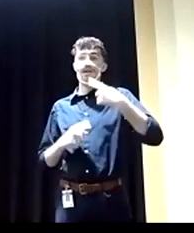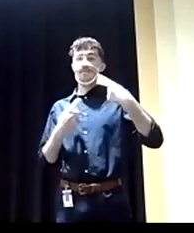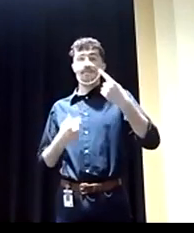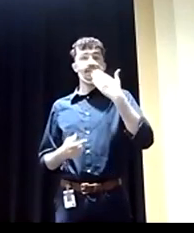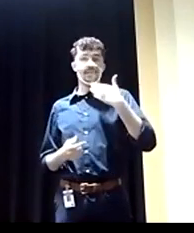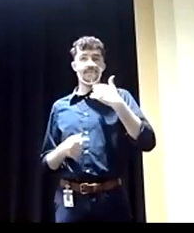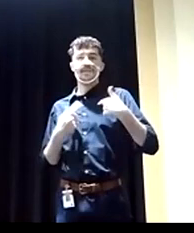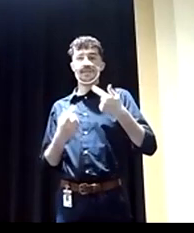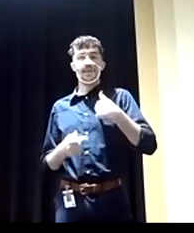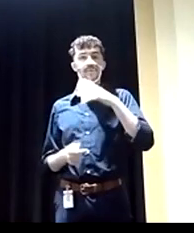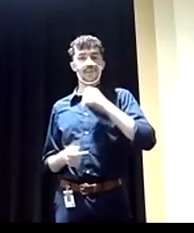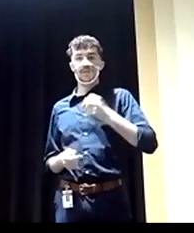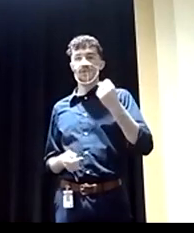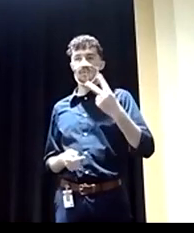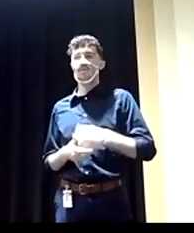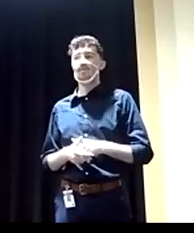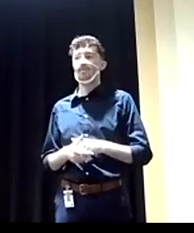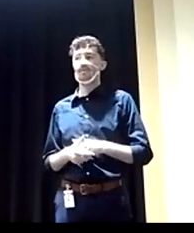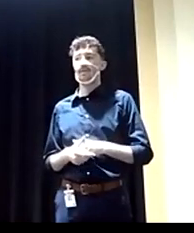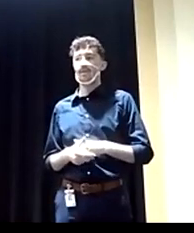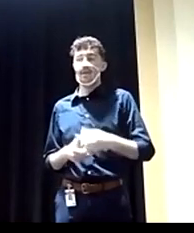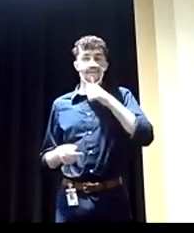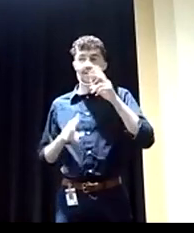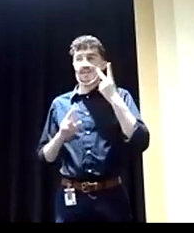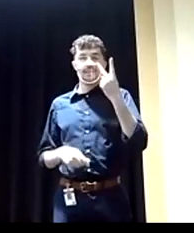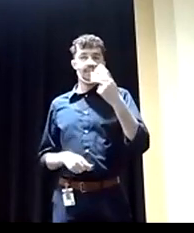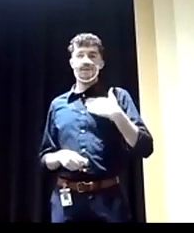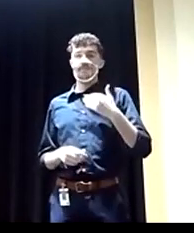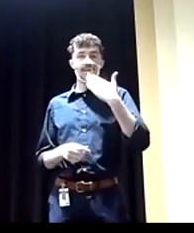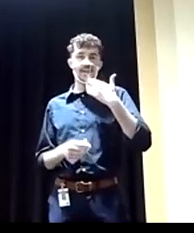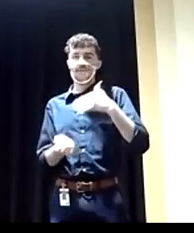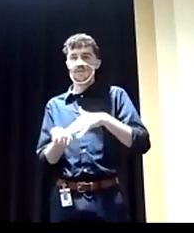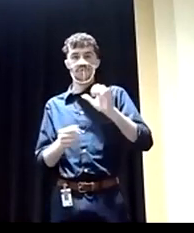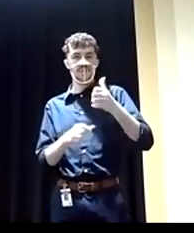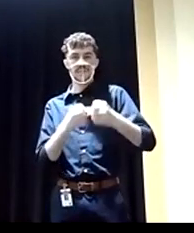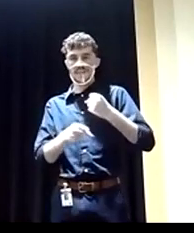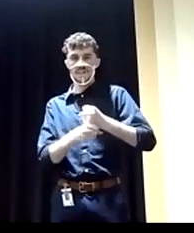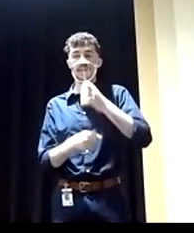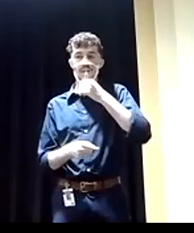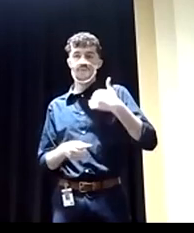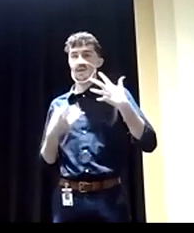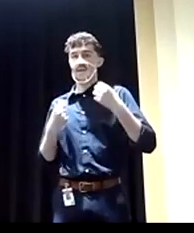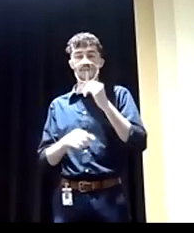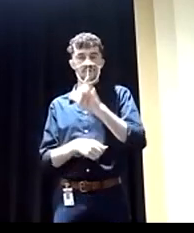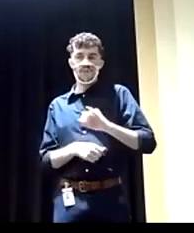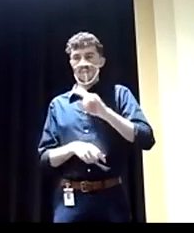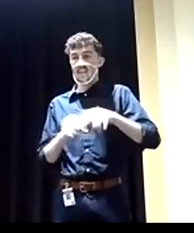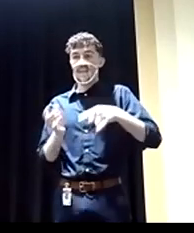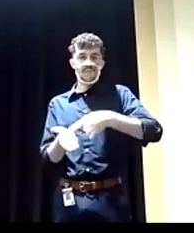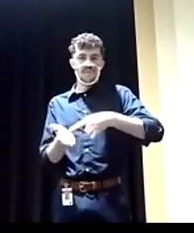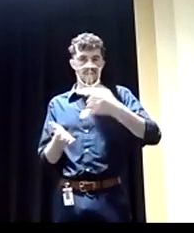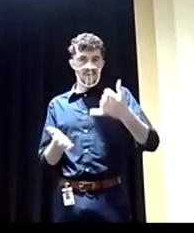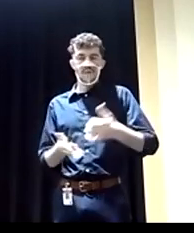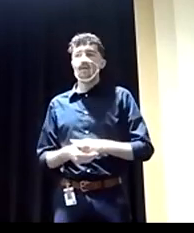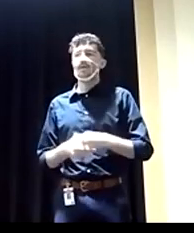years old. I don't, I have not been to an endocrinologist in 10 years. I don't have health insurance. I can not afford it. And